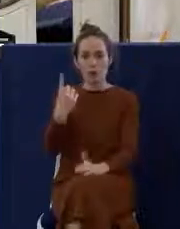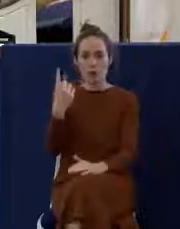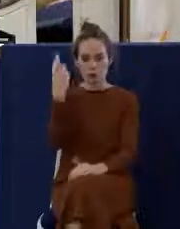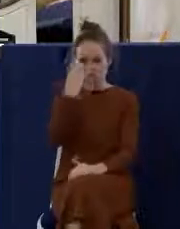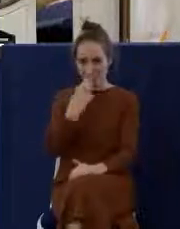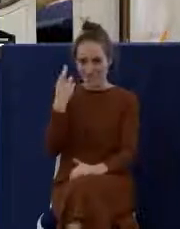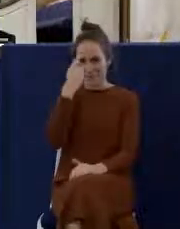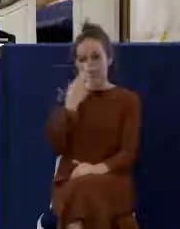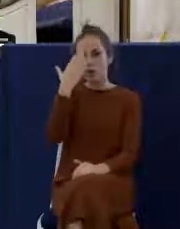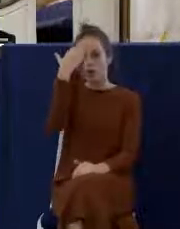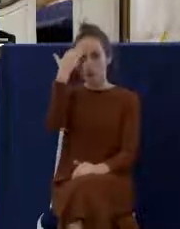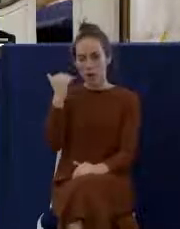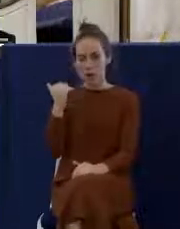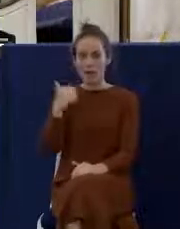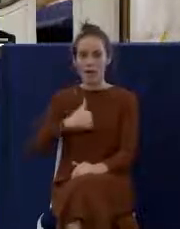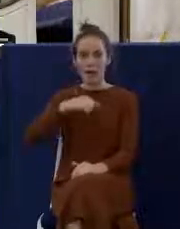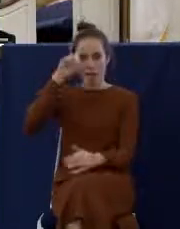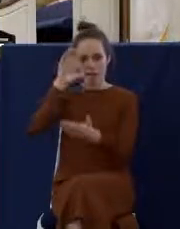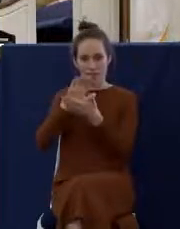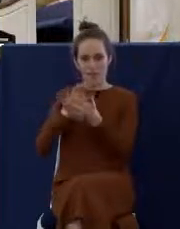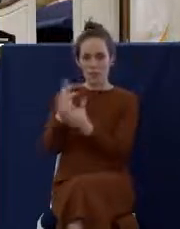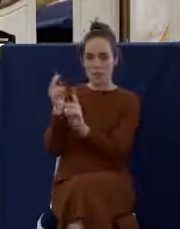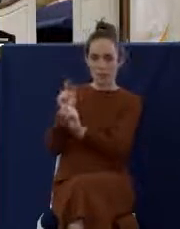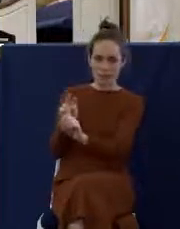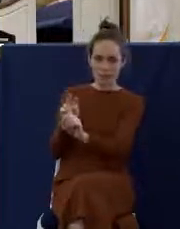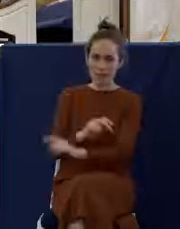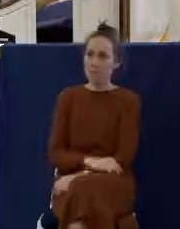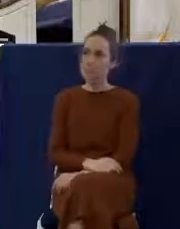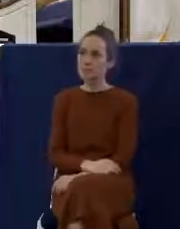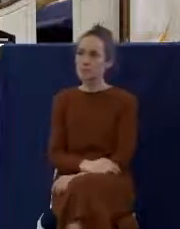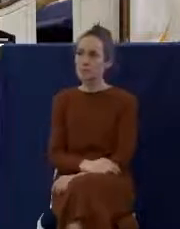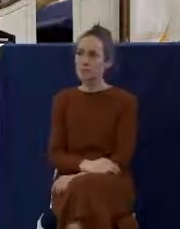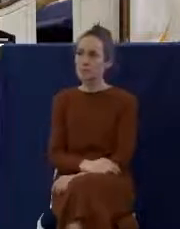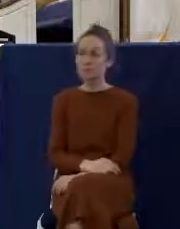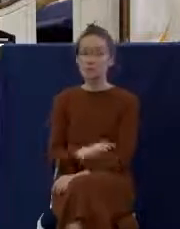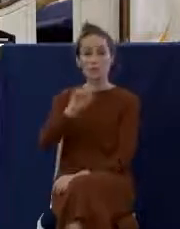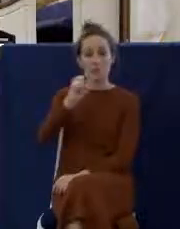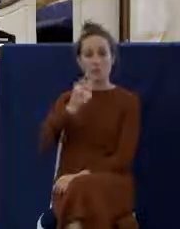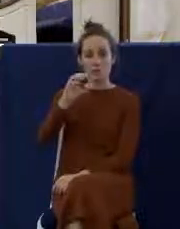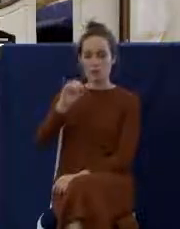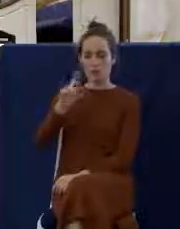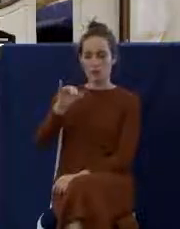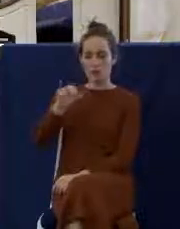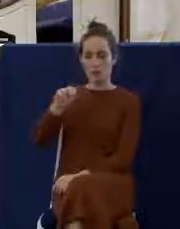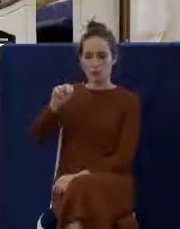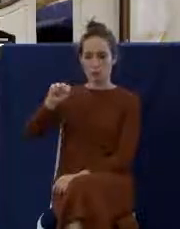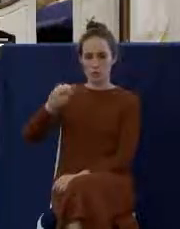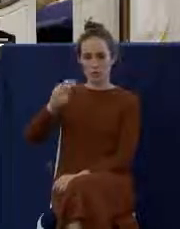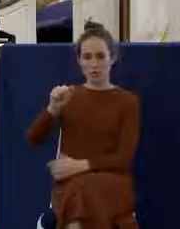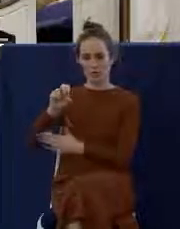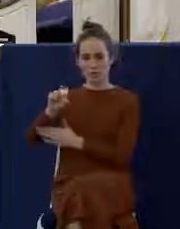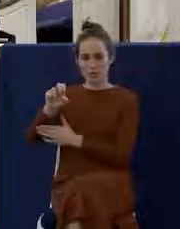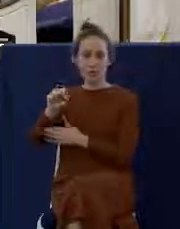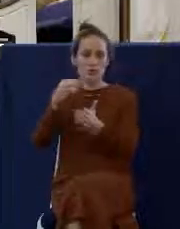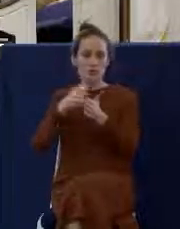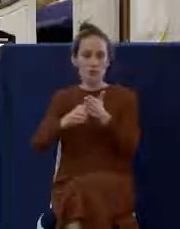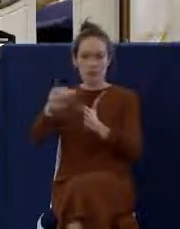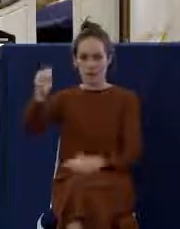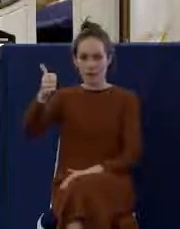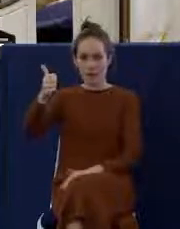I hold this view. Look in 1 Corinthians chapter 10. Let me just back up to chapter 10.